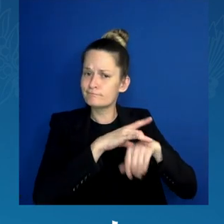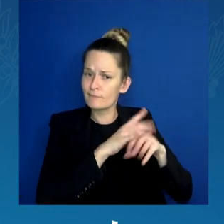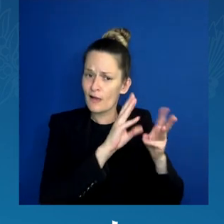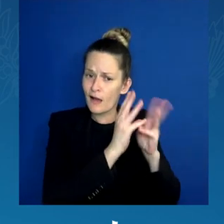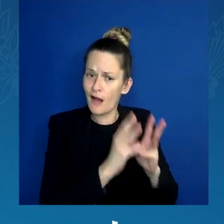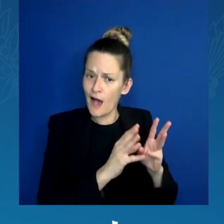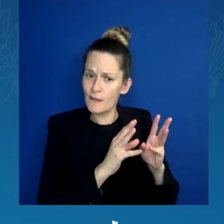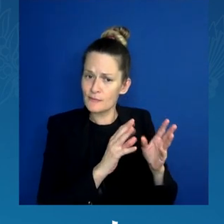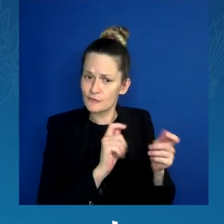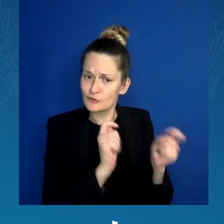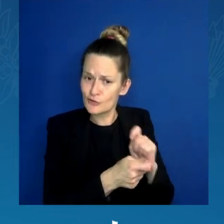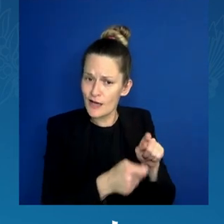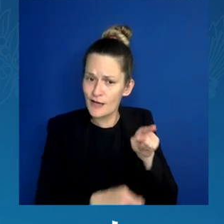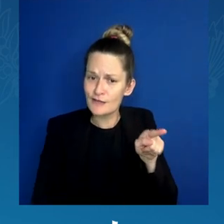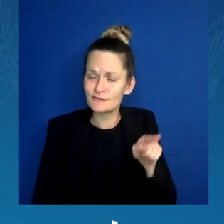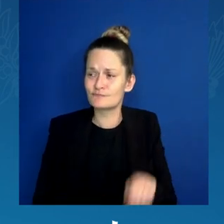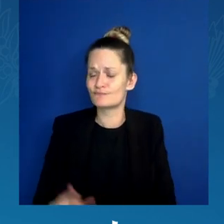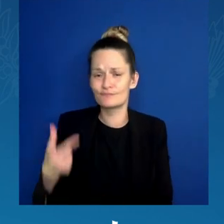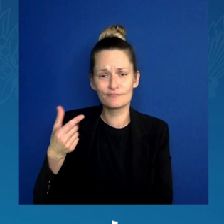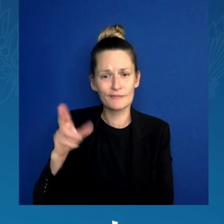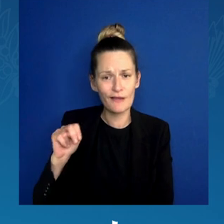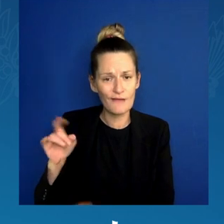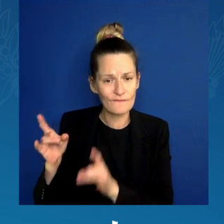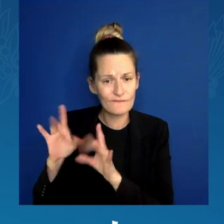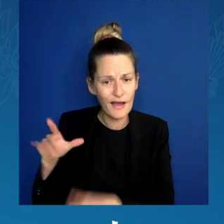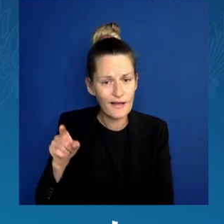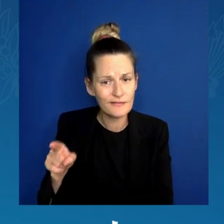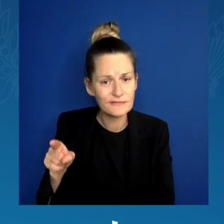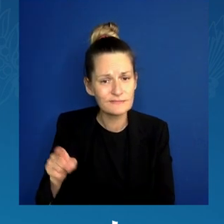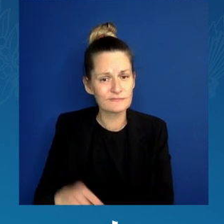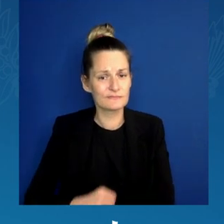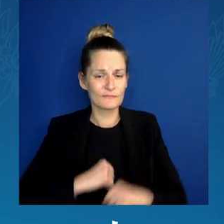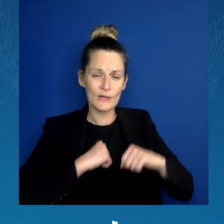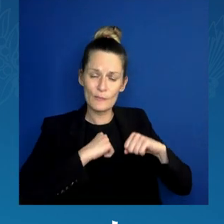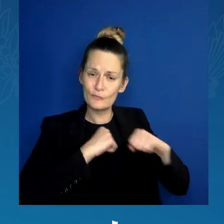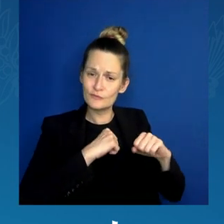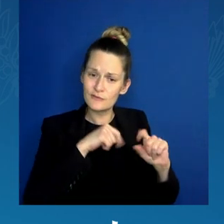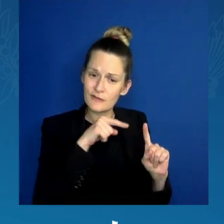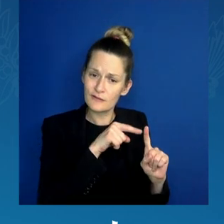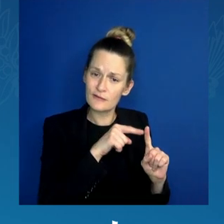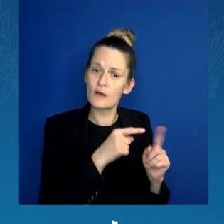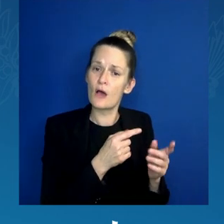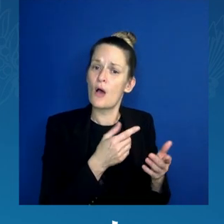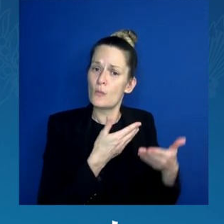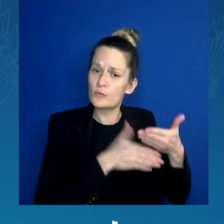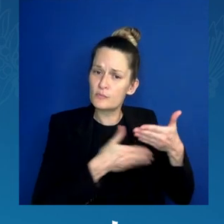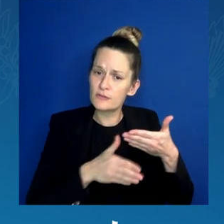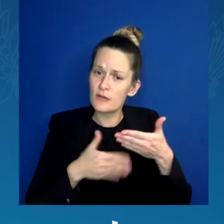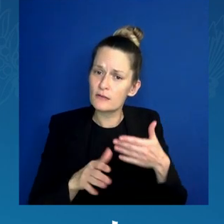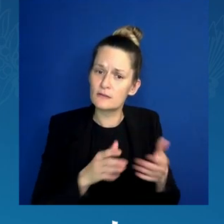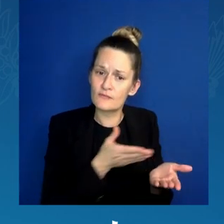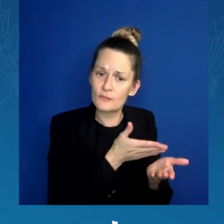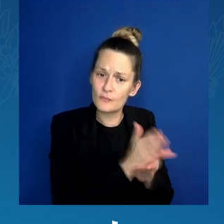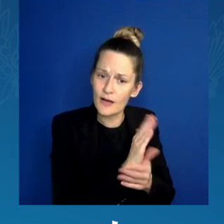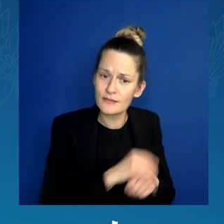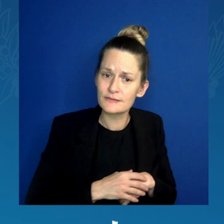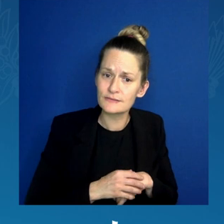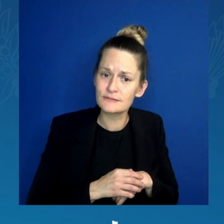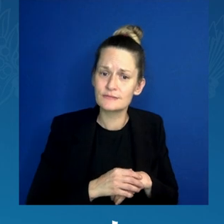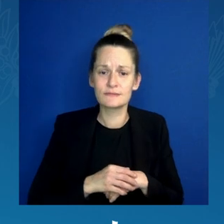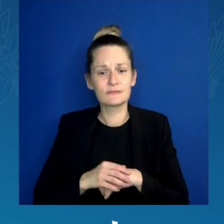And I am here to say our nation needs you. We need